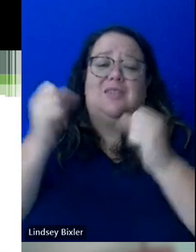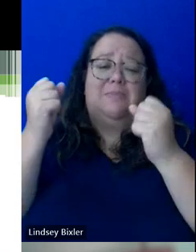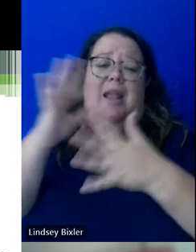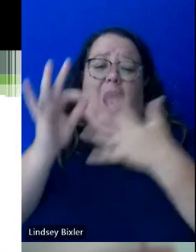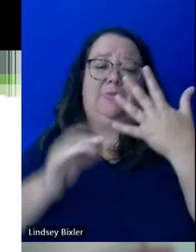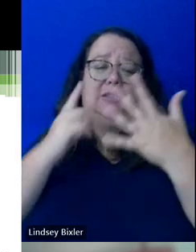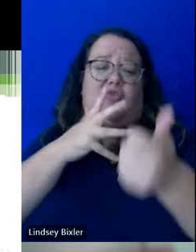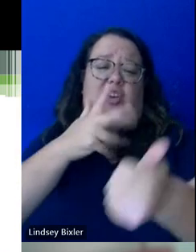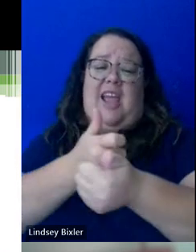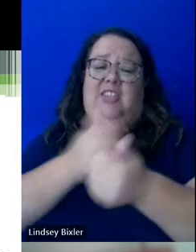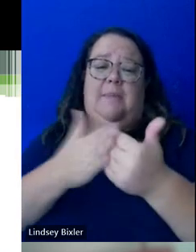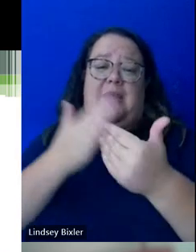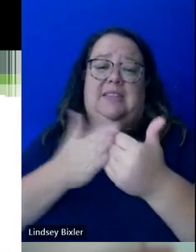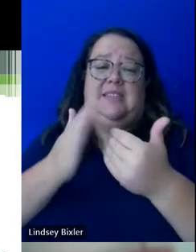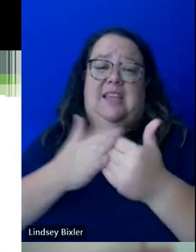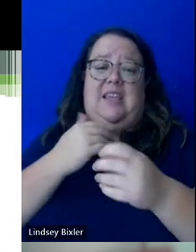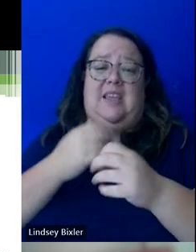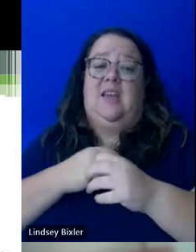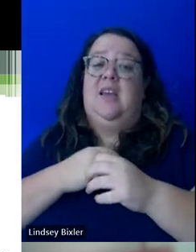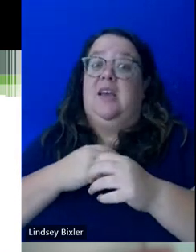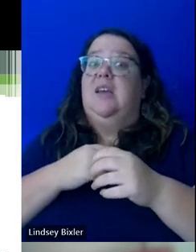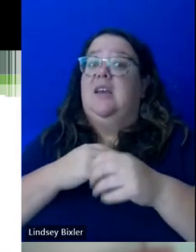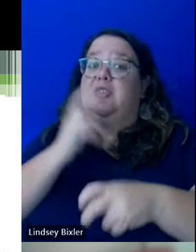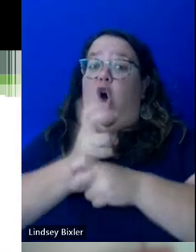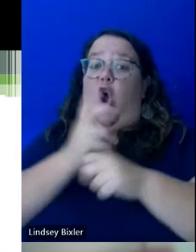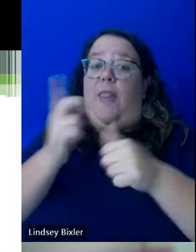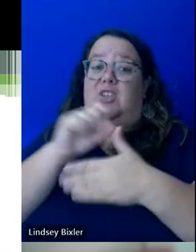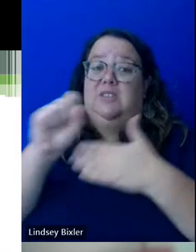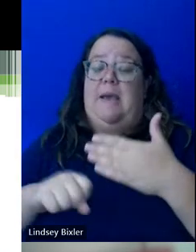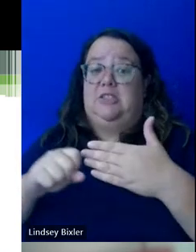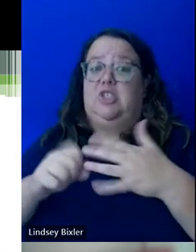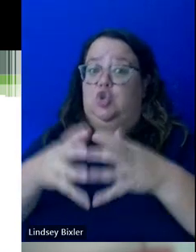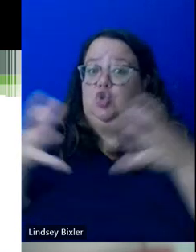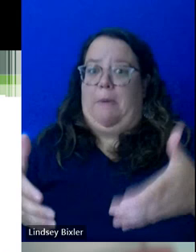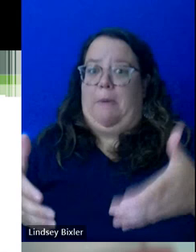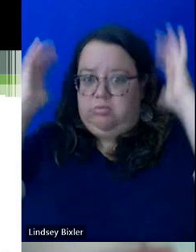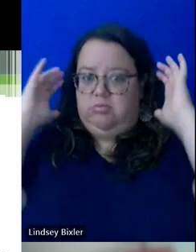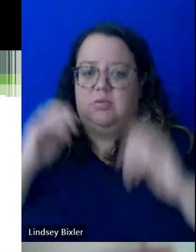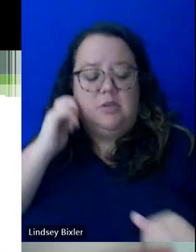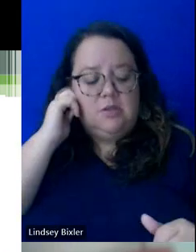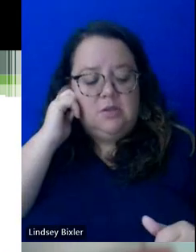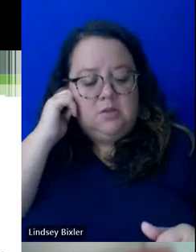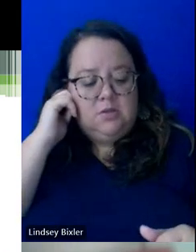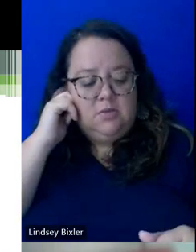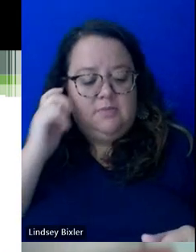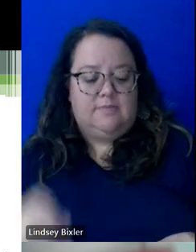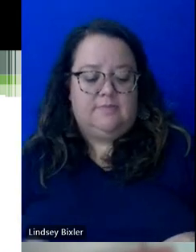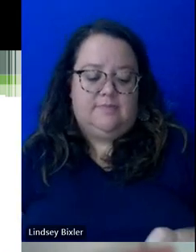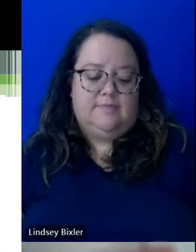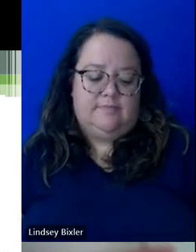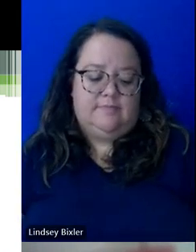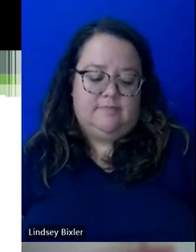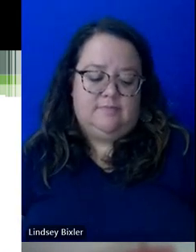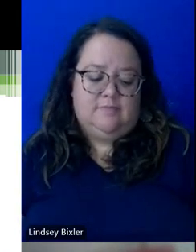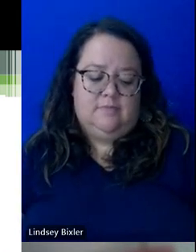but it's easy to spread yourself too thin that first semester if you're not careful. And then similarly, you know, keep an eye out for